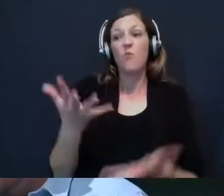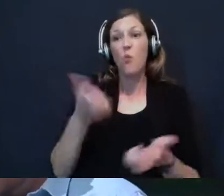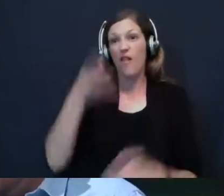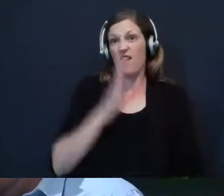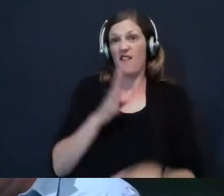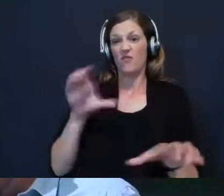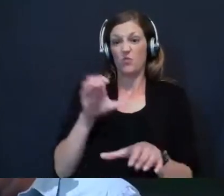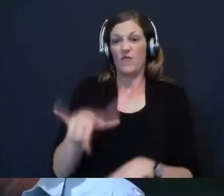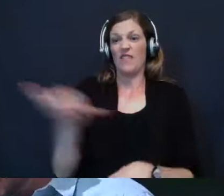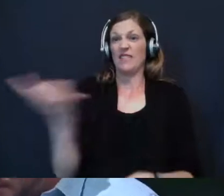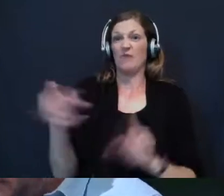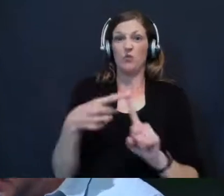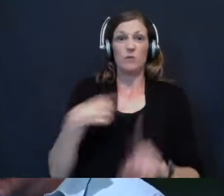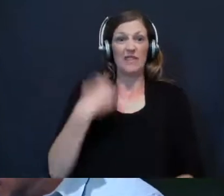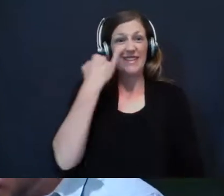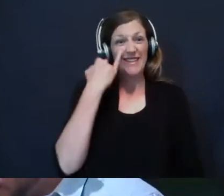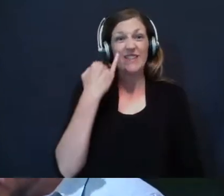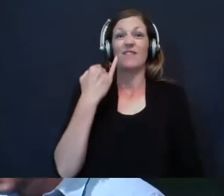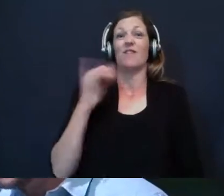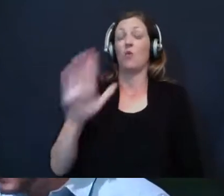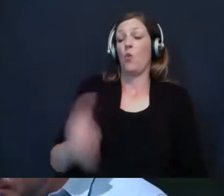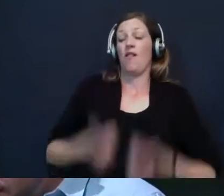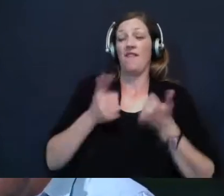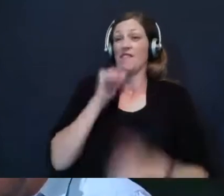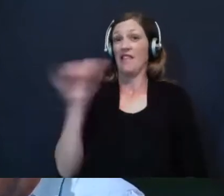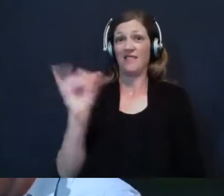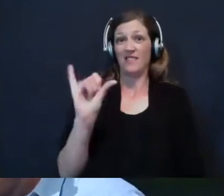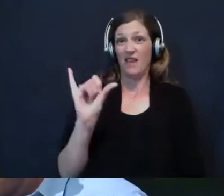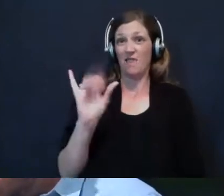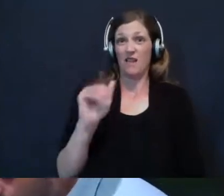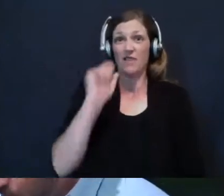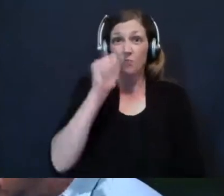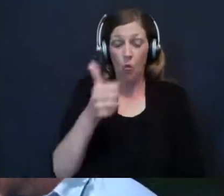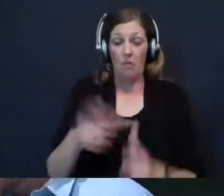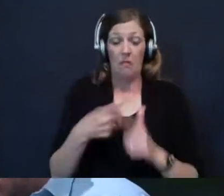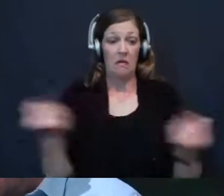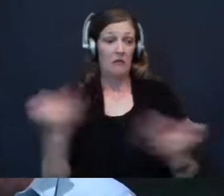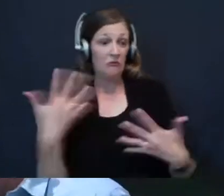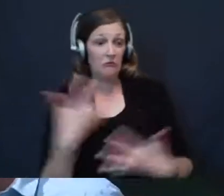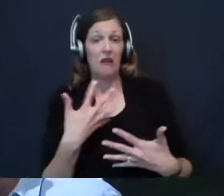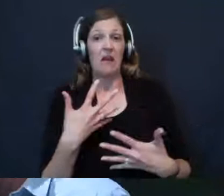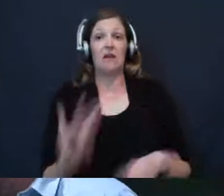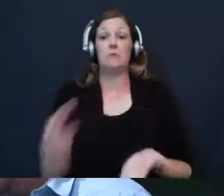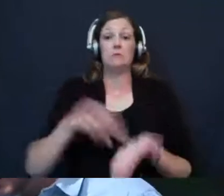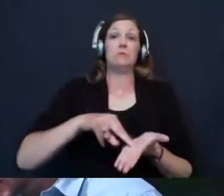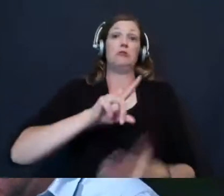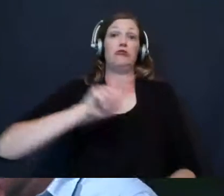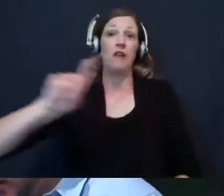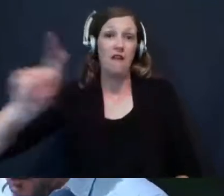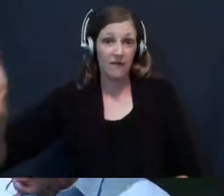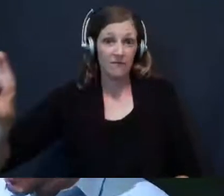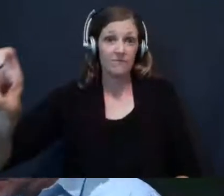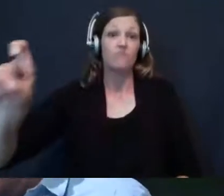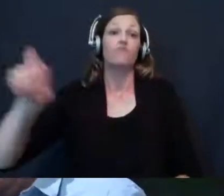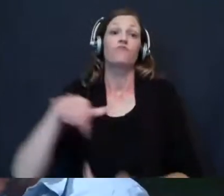as the life of one of them by this time tomorrow. Then he was afraid and he arose and ran for his life and came to Beersheba,